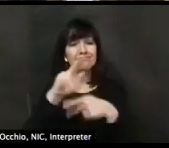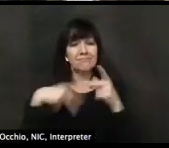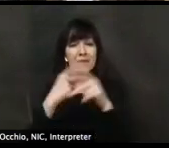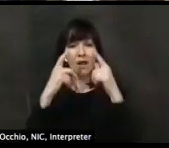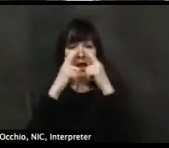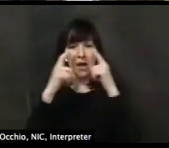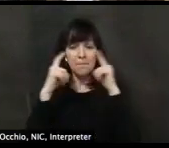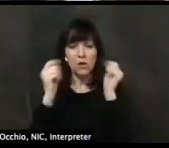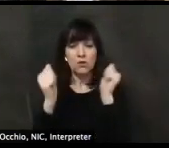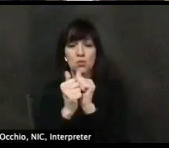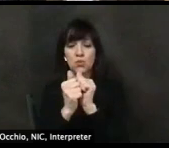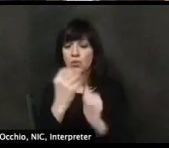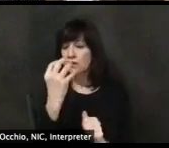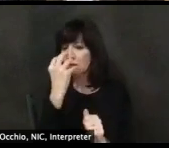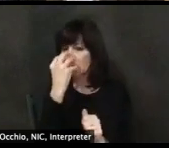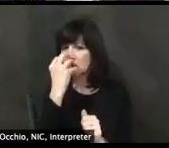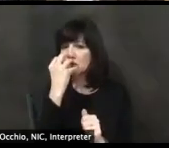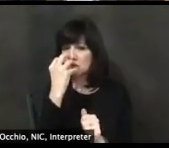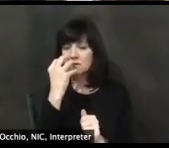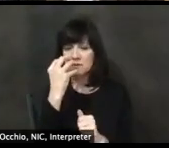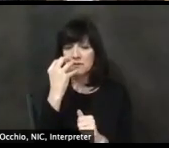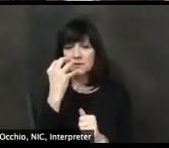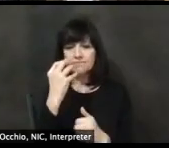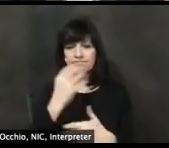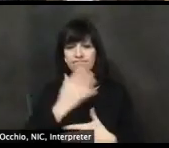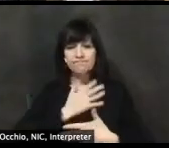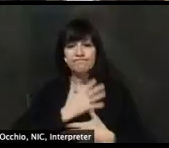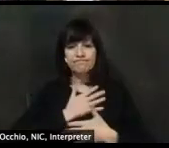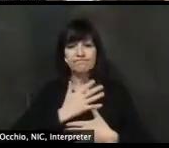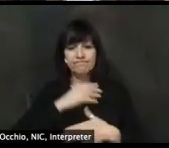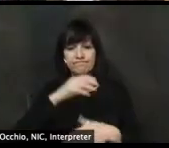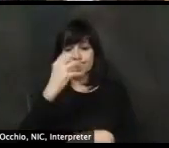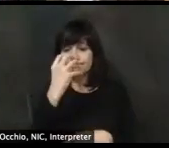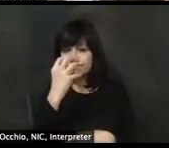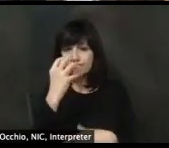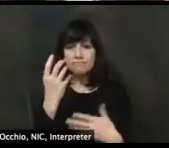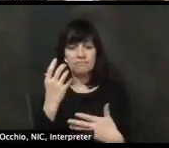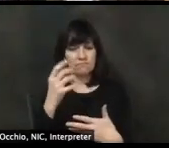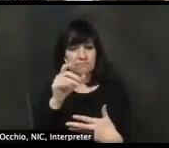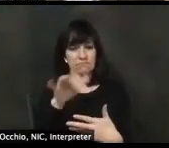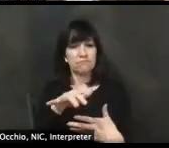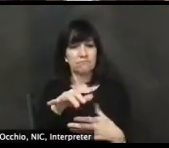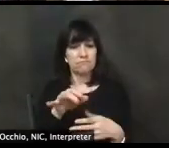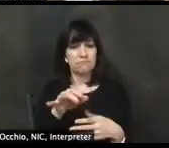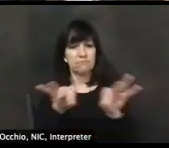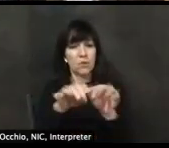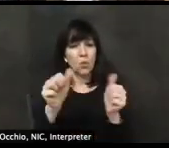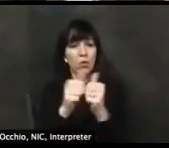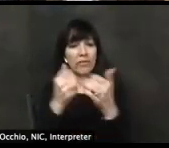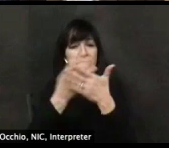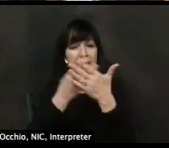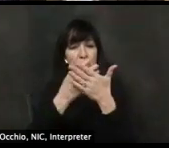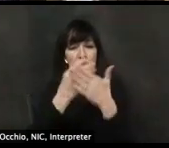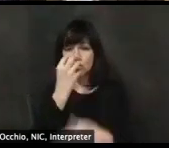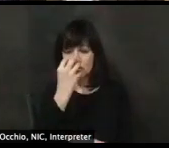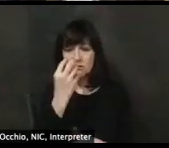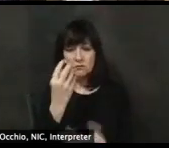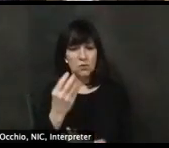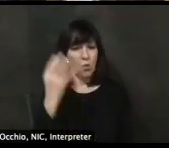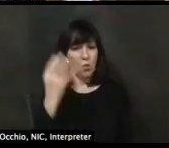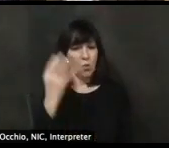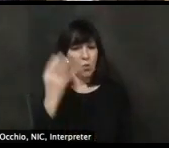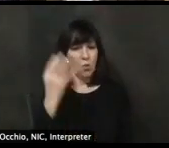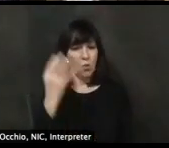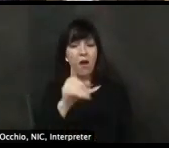Lieutenant governor, can you talk about why we've asked, uh, Delawareans to wear cloth face coverings rather than medical grade N95